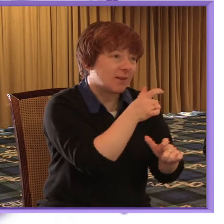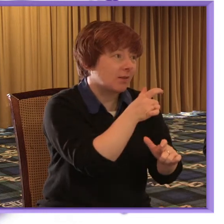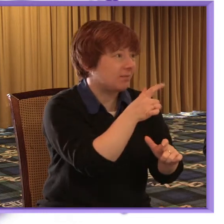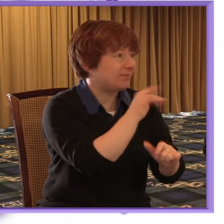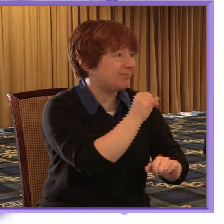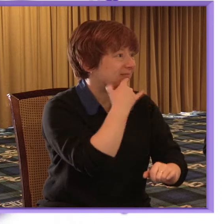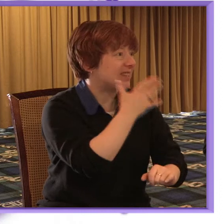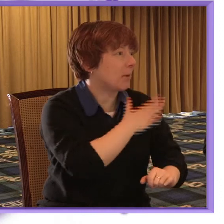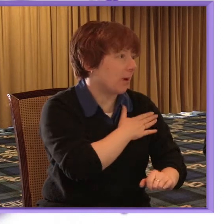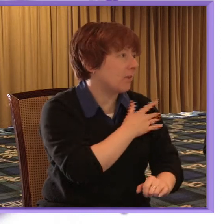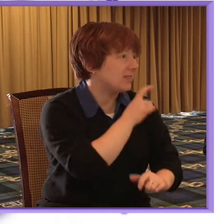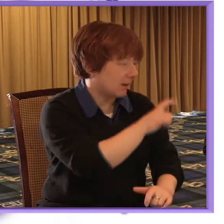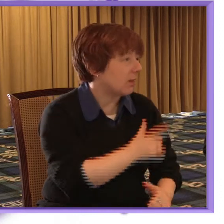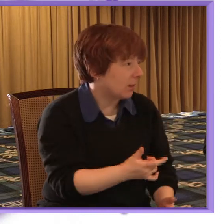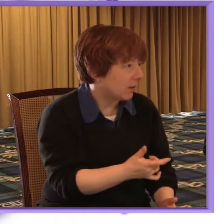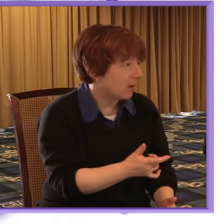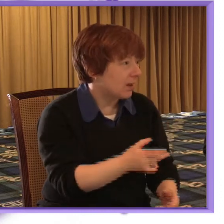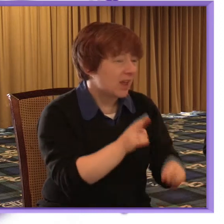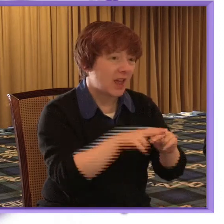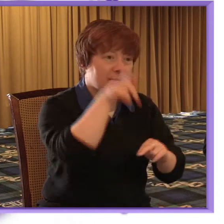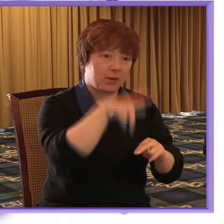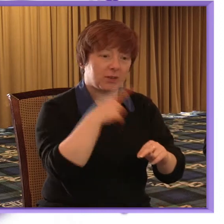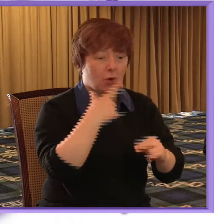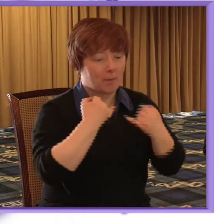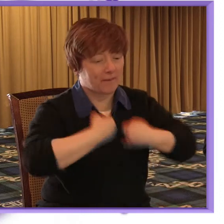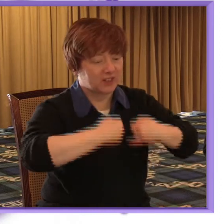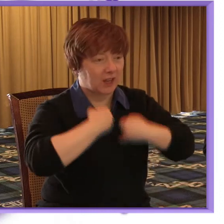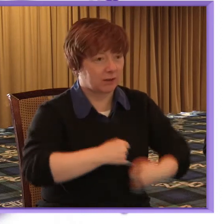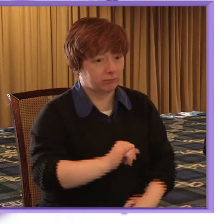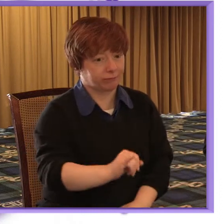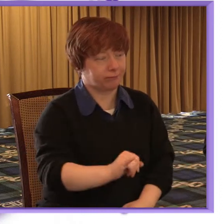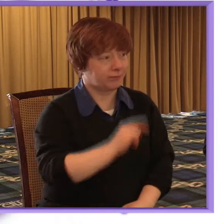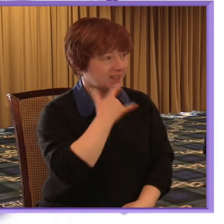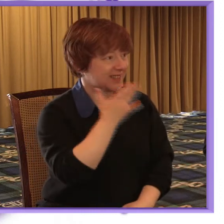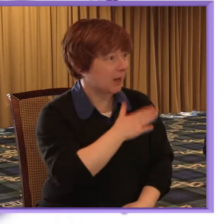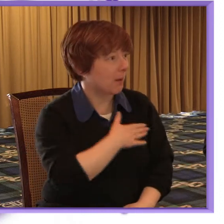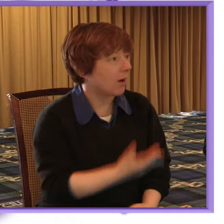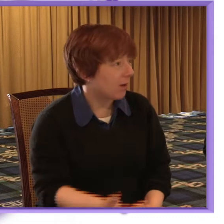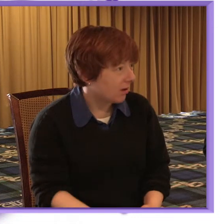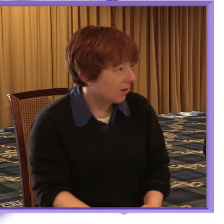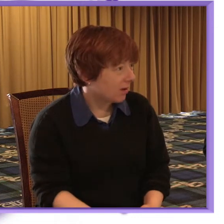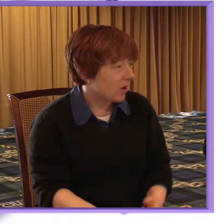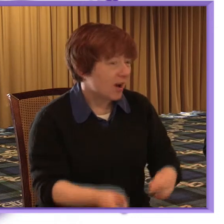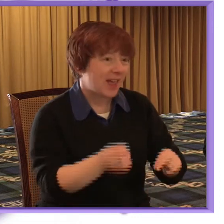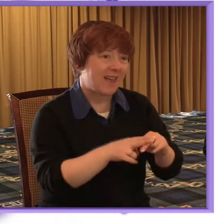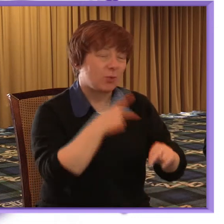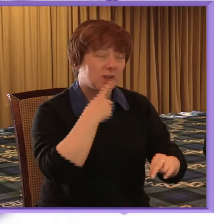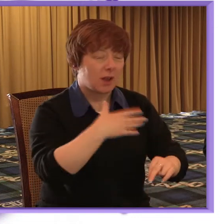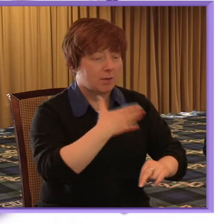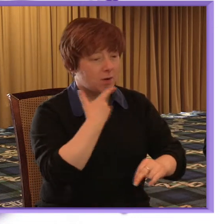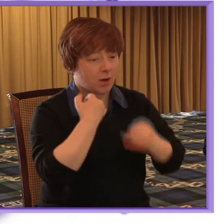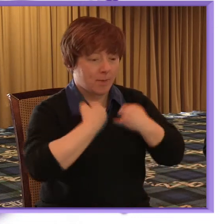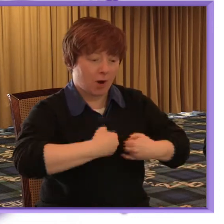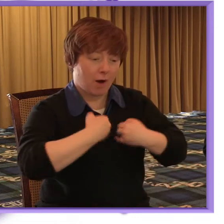you know there's a lot of stigma about saying that you're going off sick even a lot of stigma then is saying that you're going off sick with a mental health issue